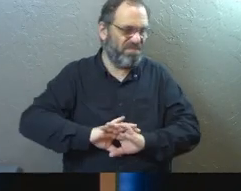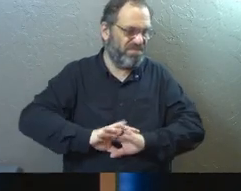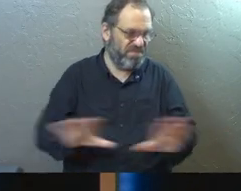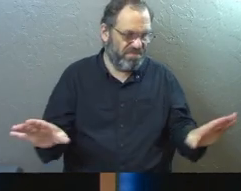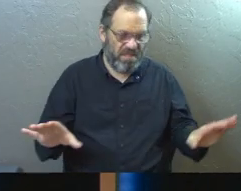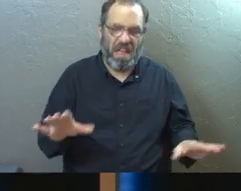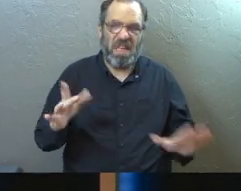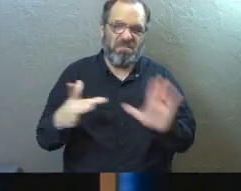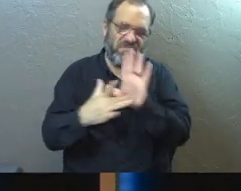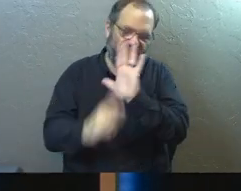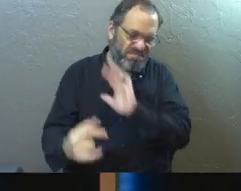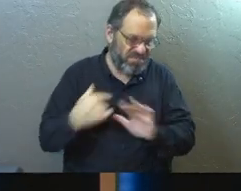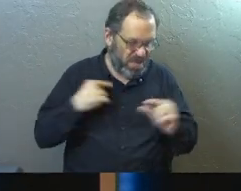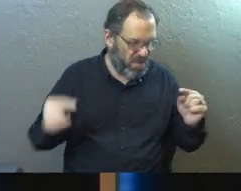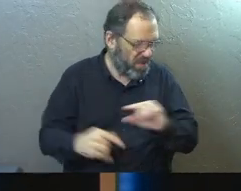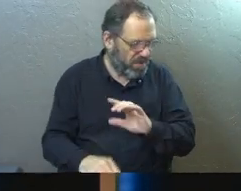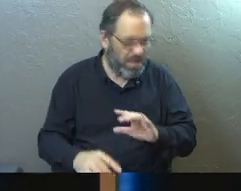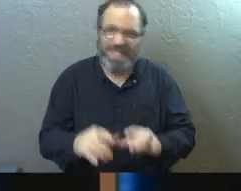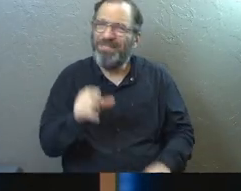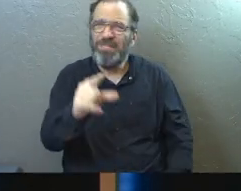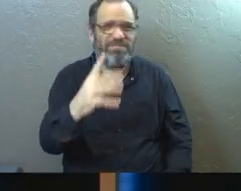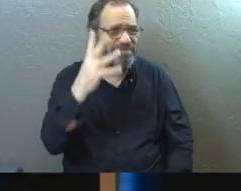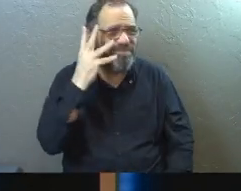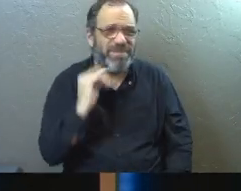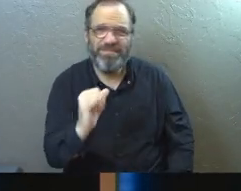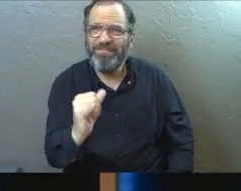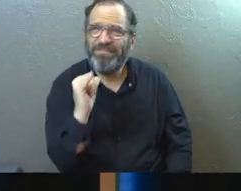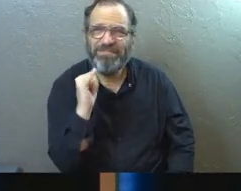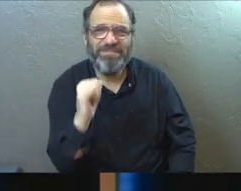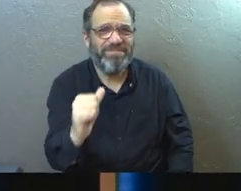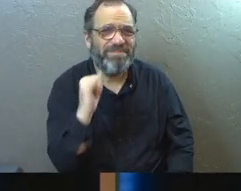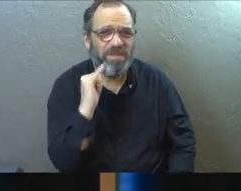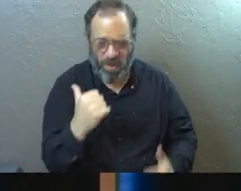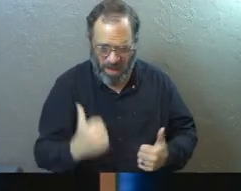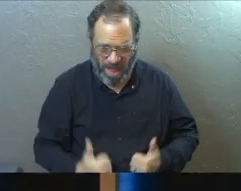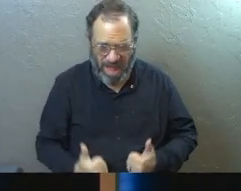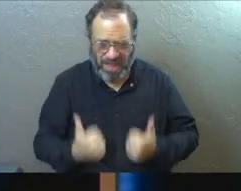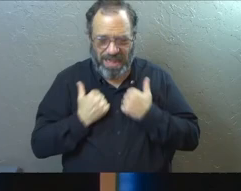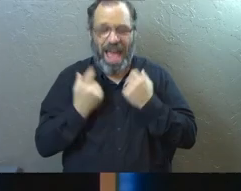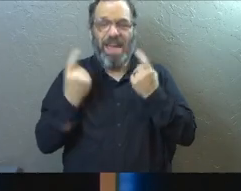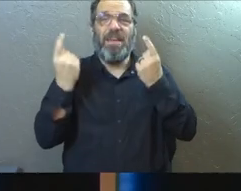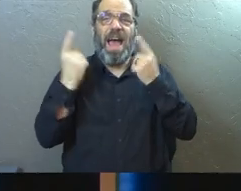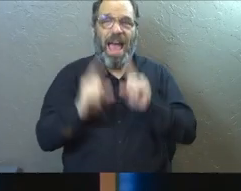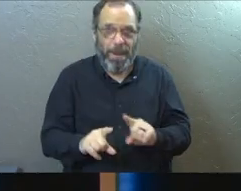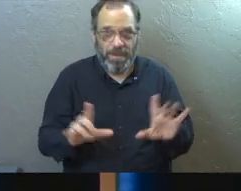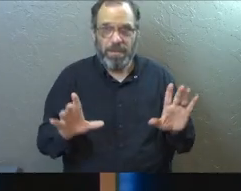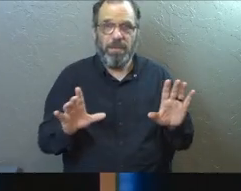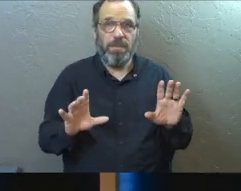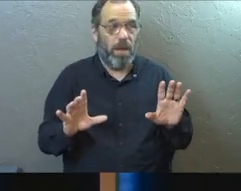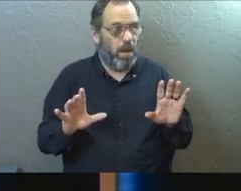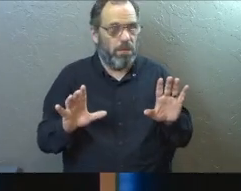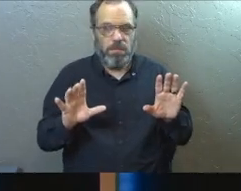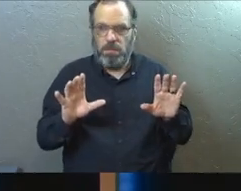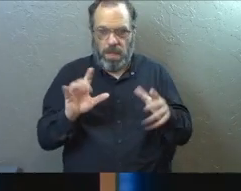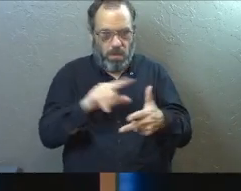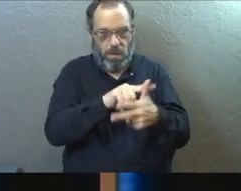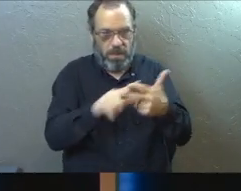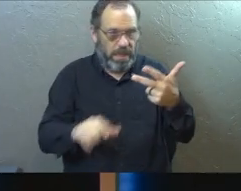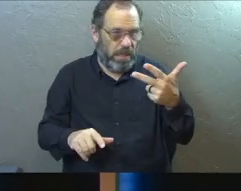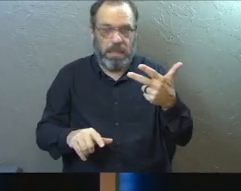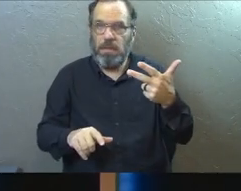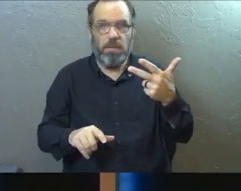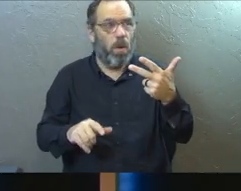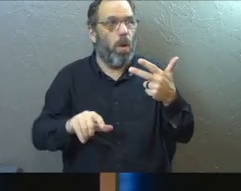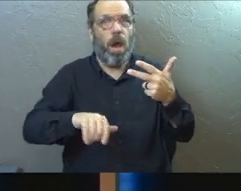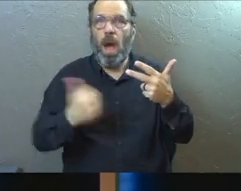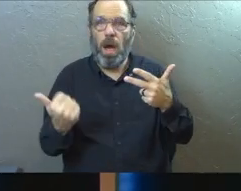I'm hurting. We all have that. So life happens to us. And any or all of these things or